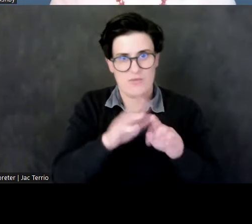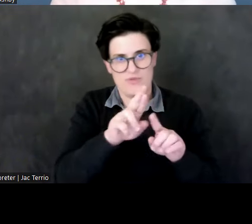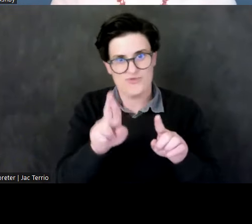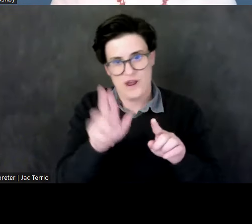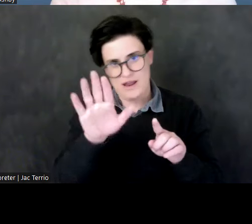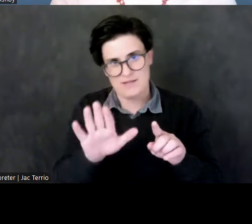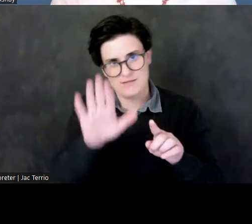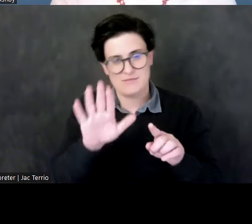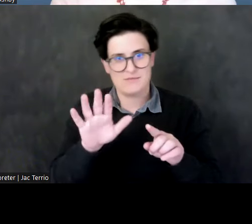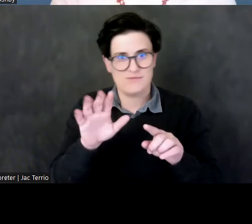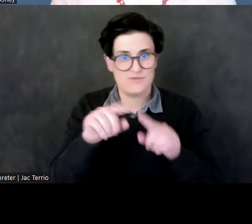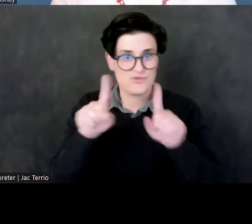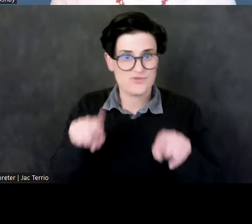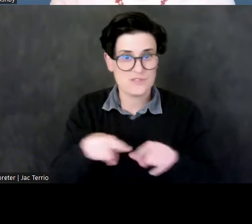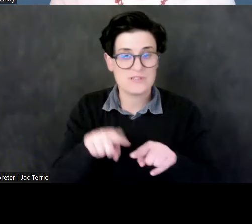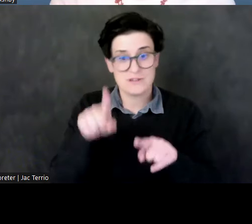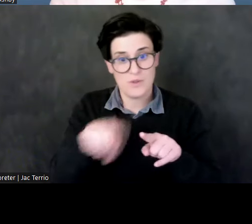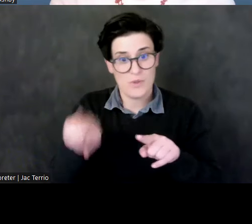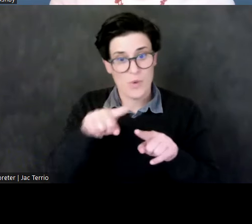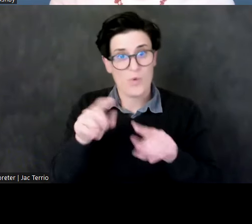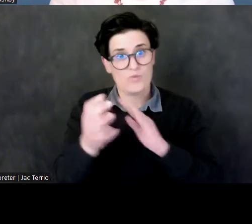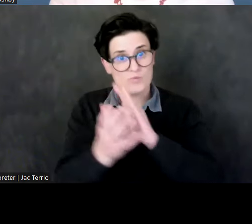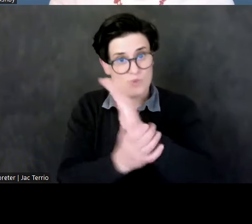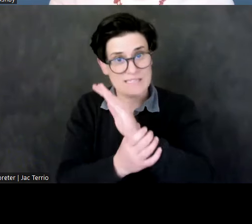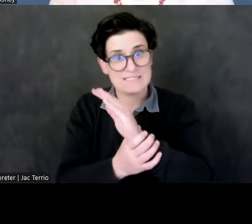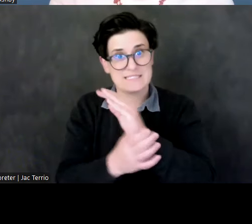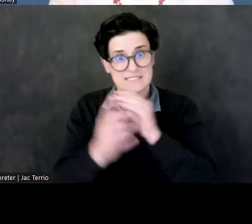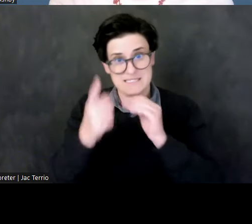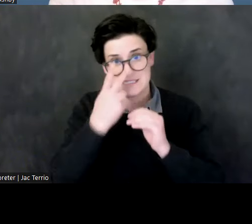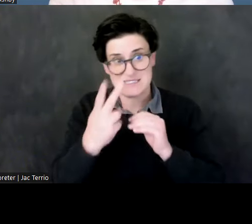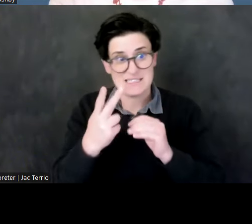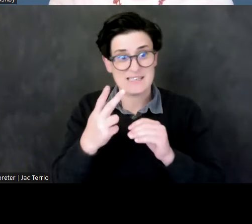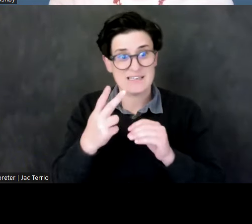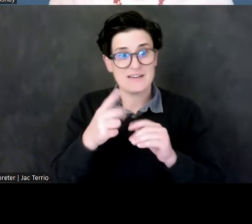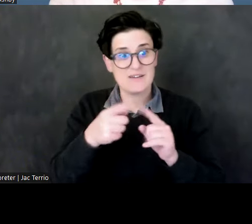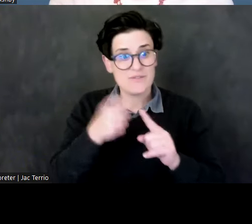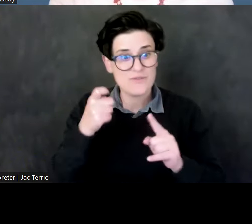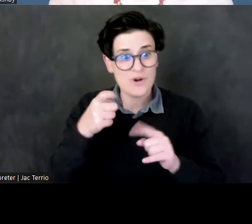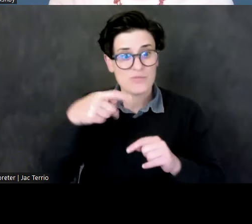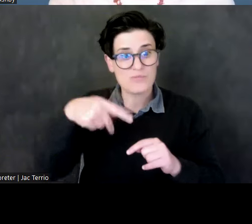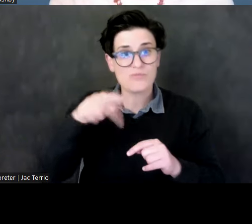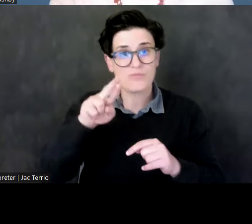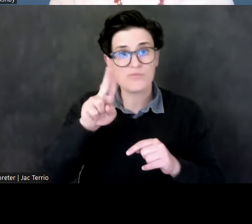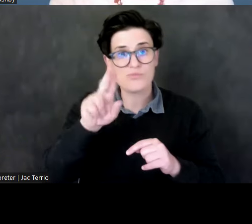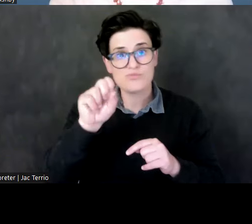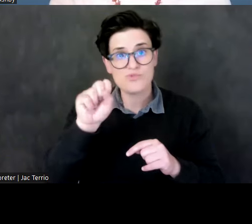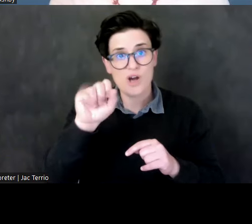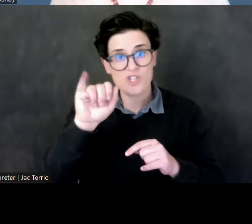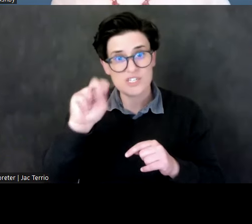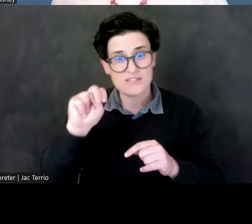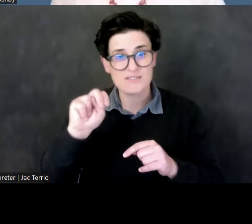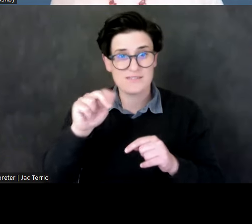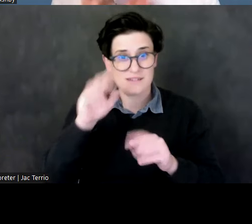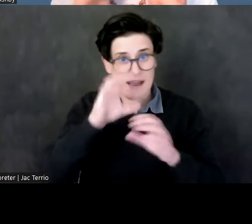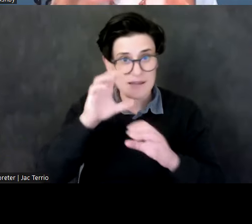bracelets that is depicted here in the Lepsius from the Prussian expedition, this is the actual